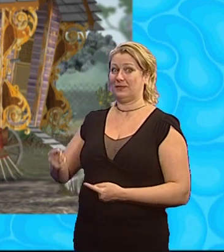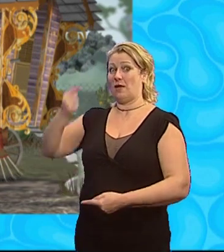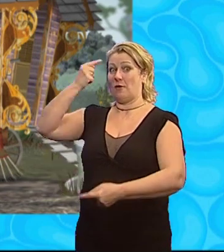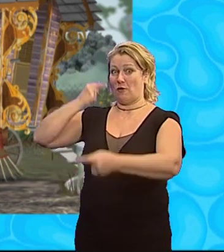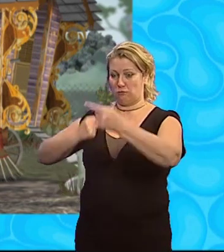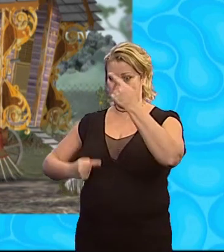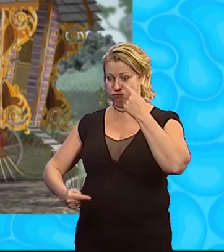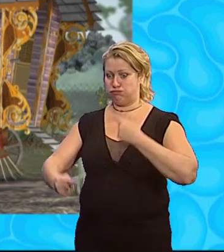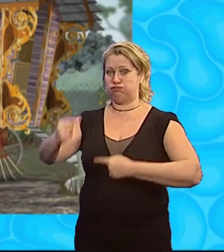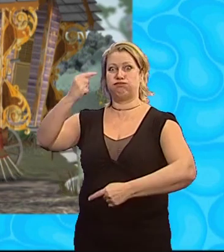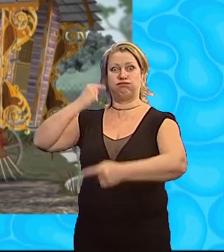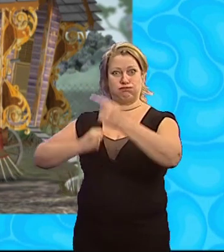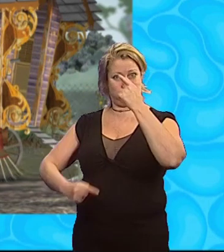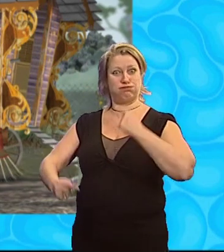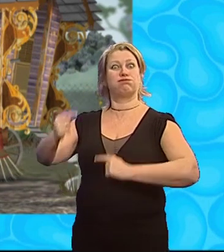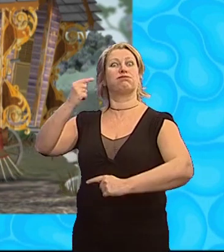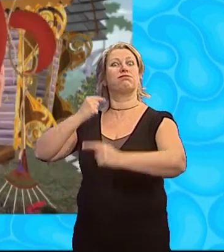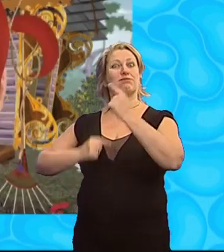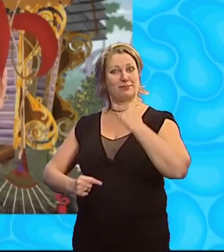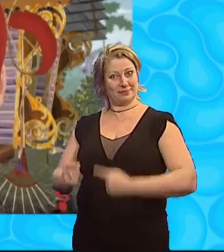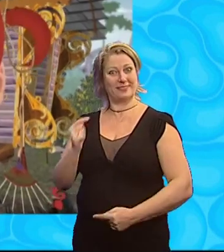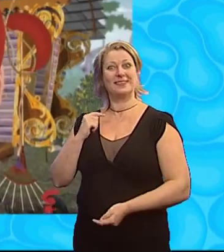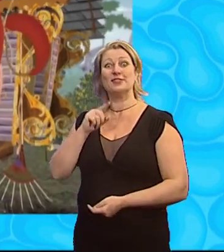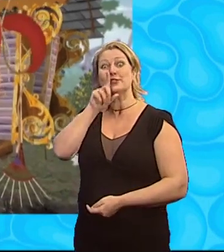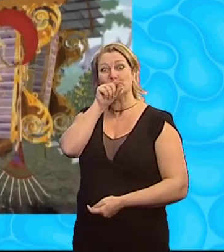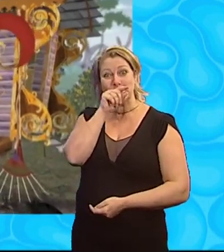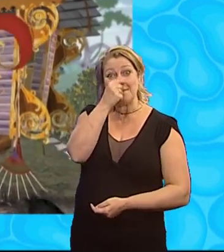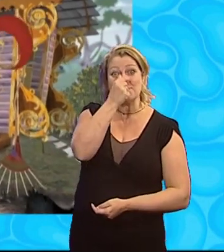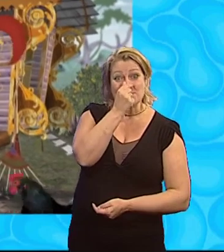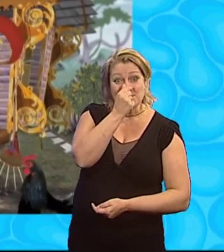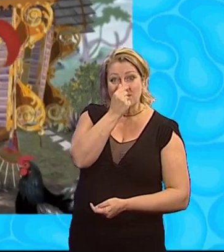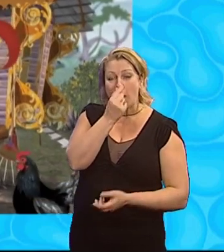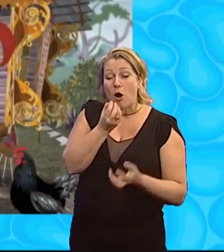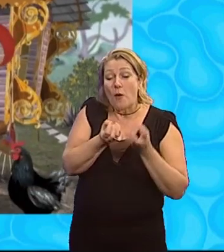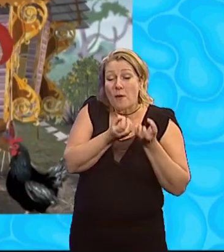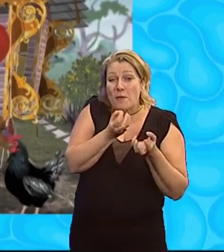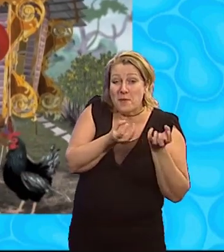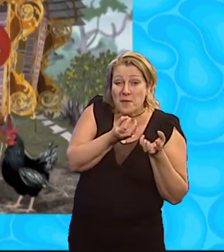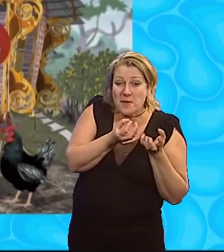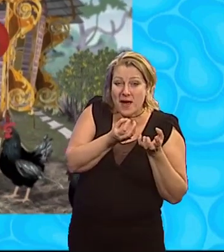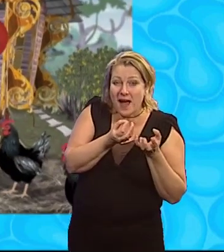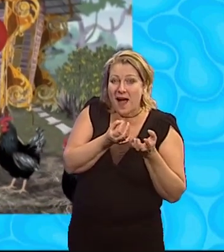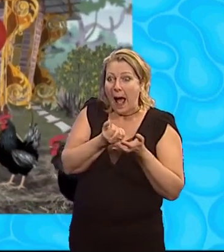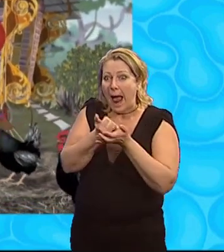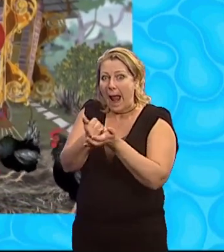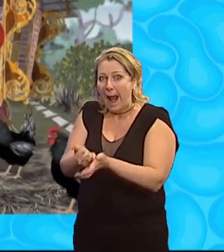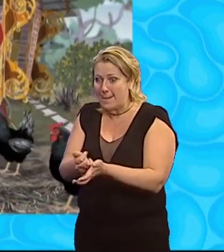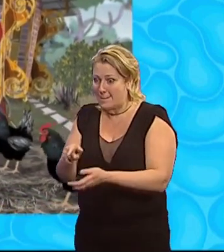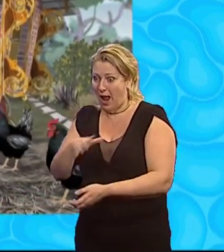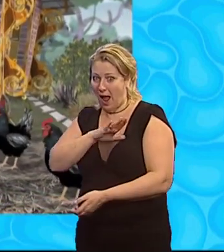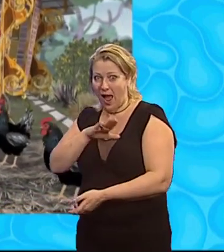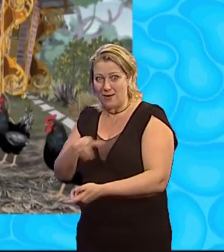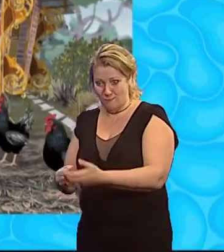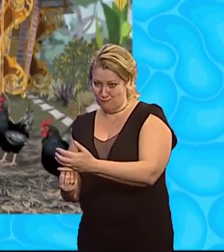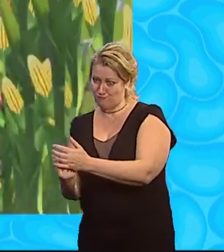feathered circle of life Chicken poo, when gently brewed Helps my garden